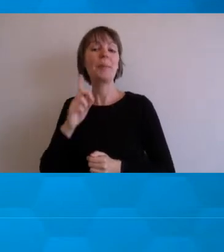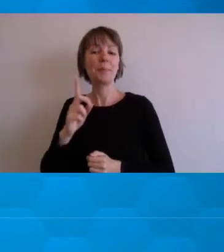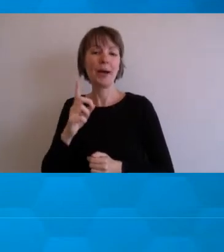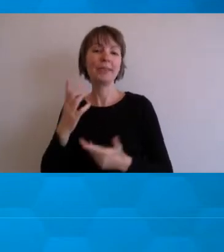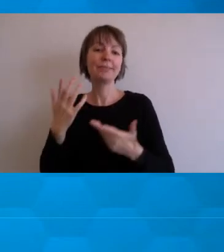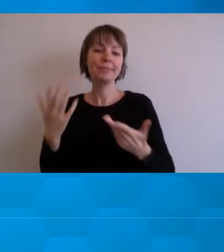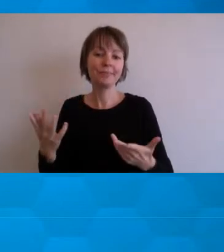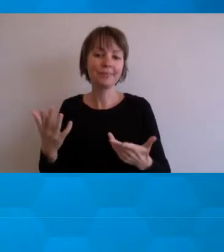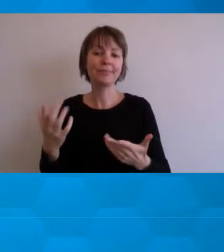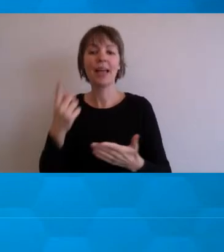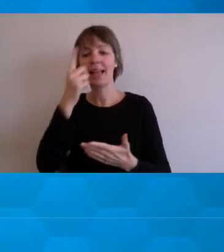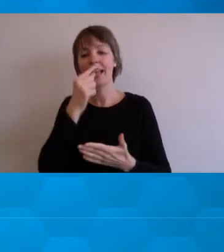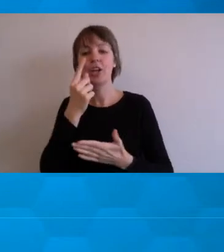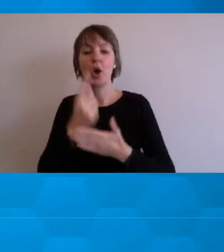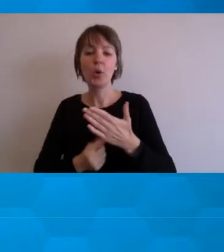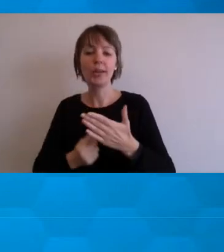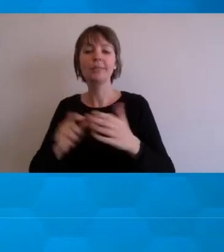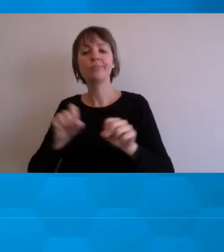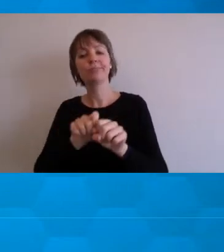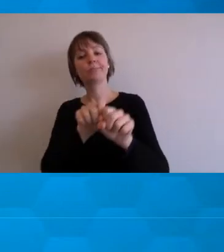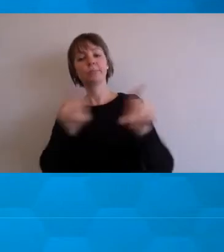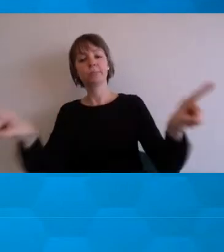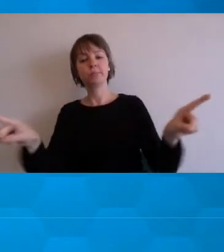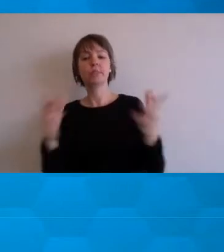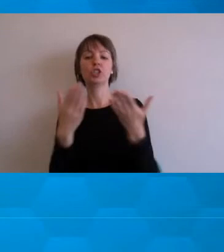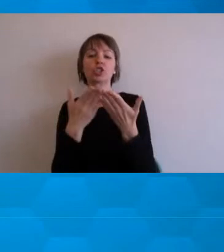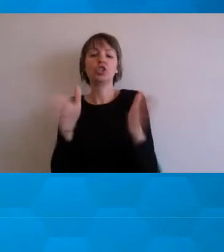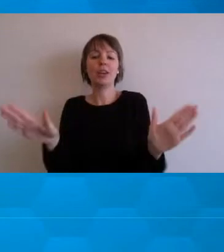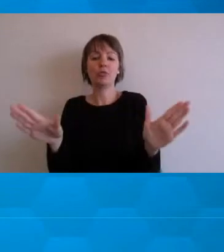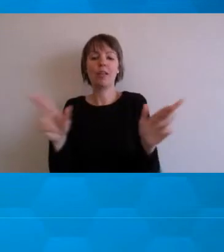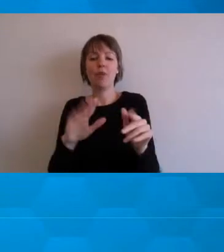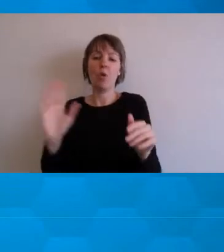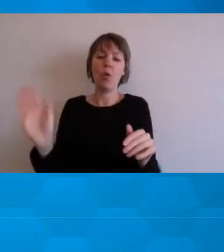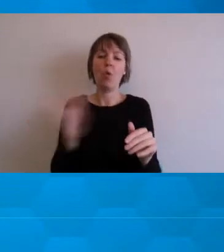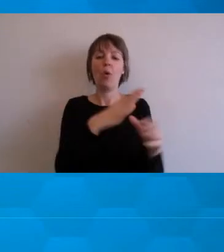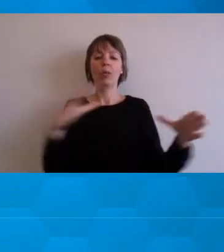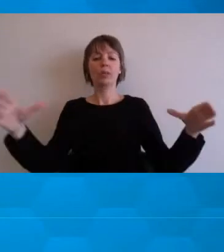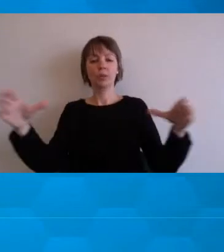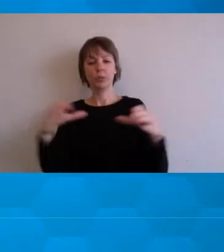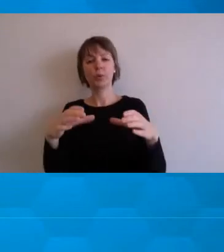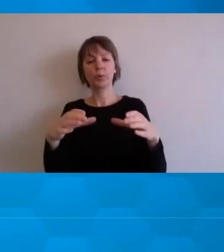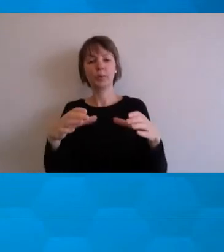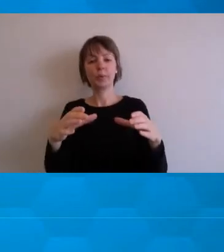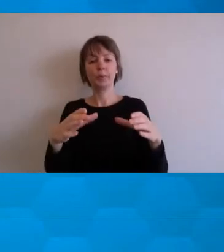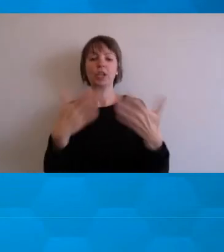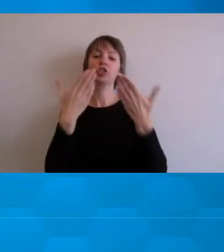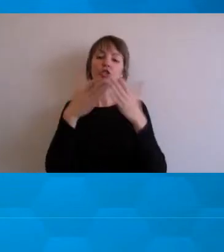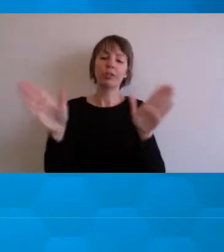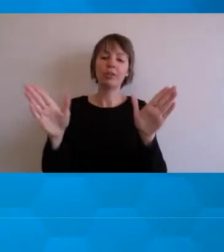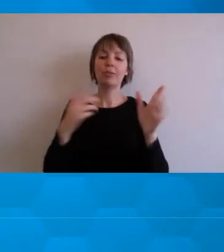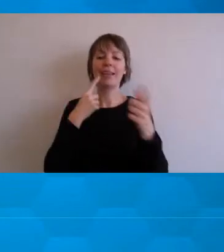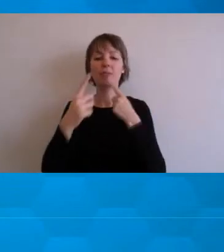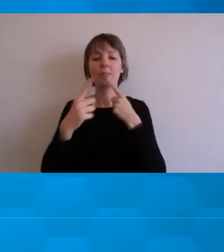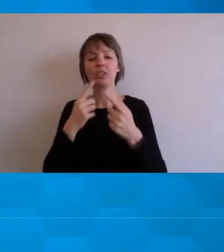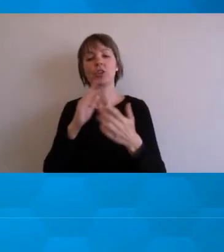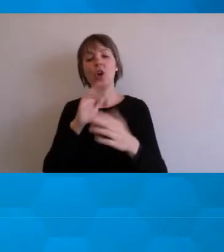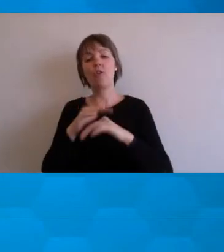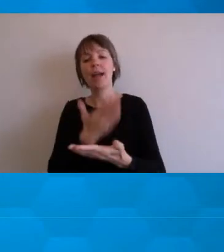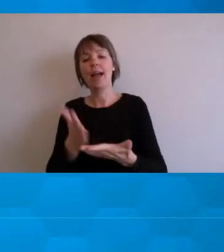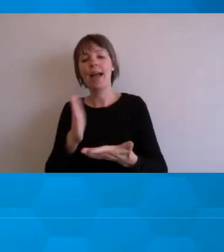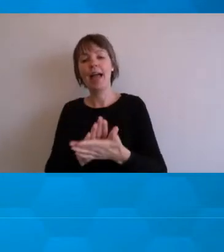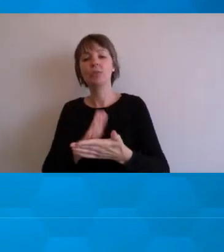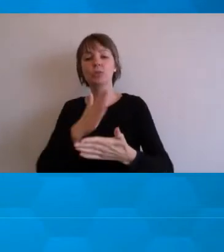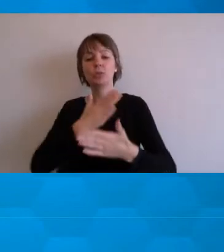do is send out a generalised message to the cohort with general information on how to how to cope and how to manage.